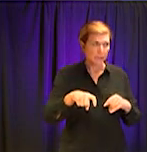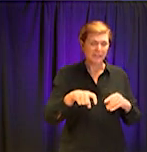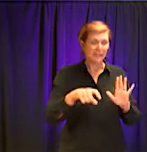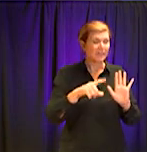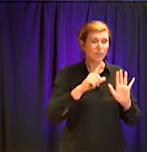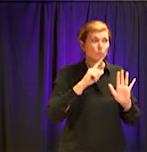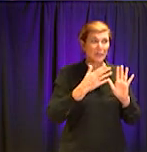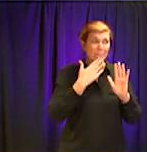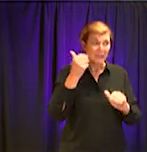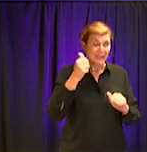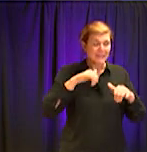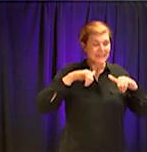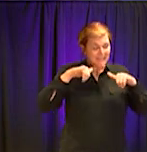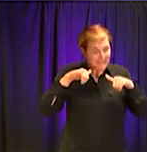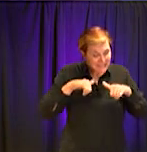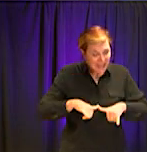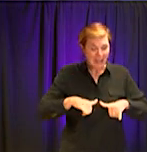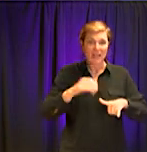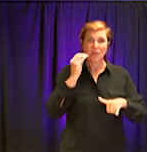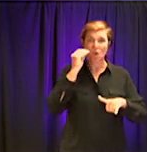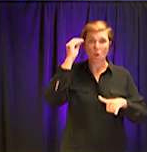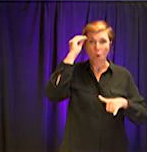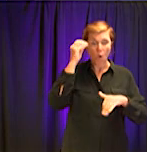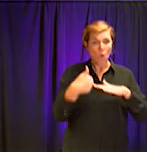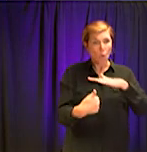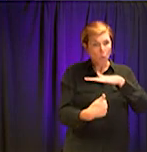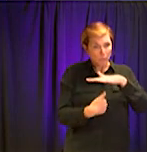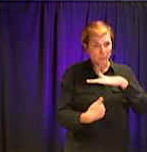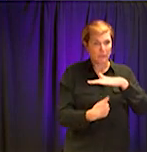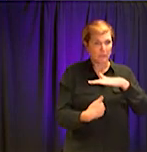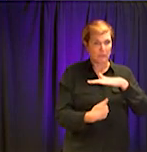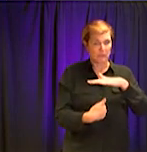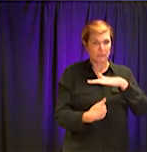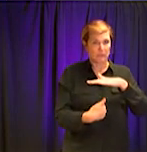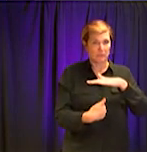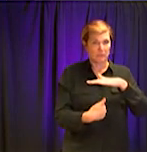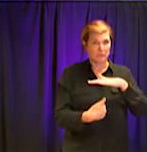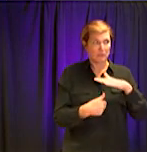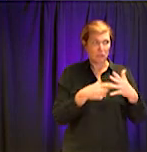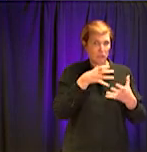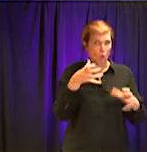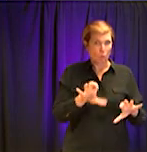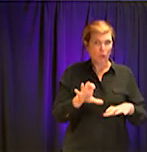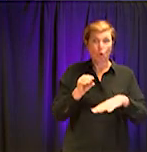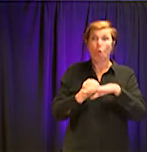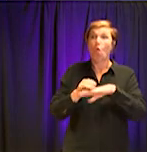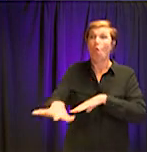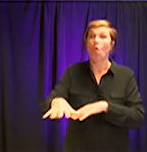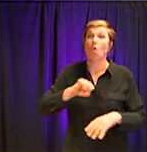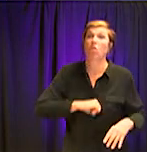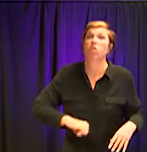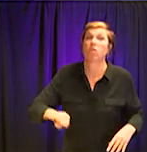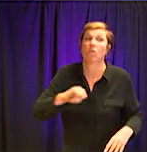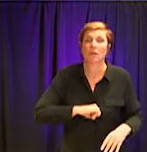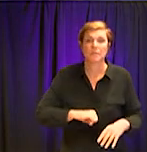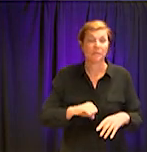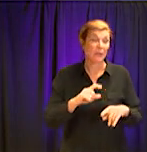home and not be in contact with people that are otherwise well. But some people just can't do that.